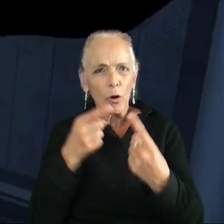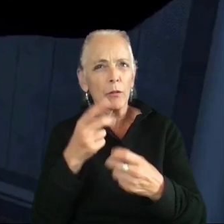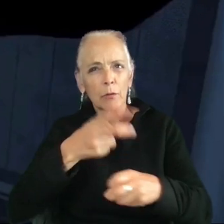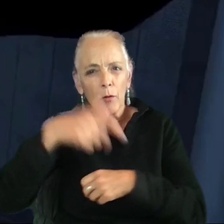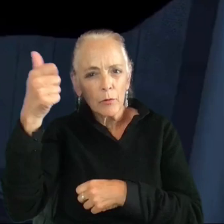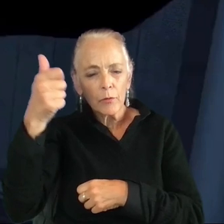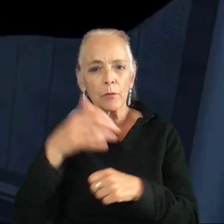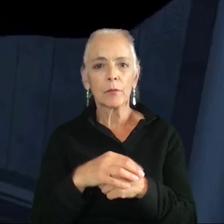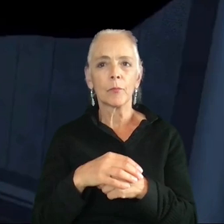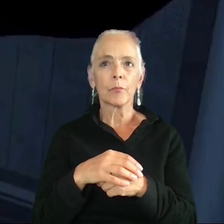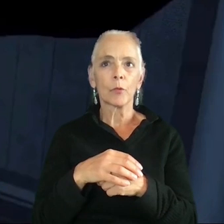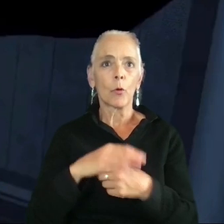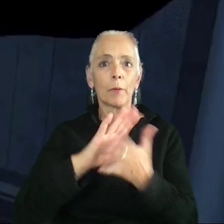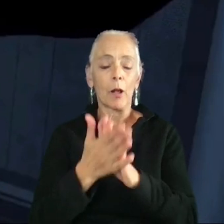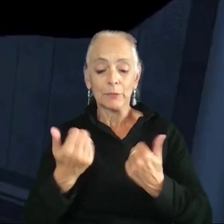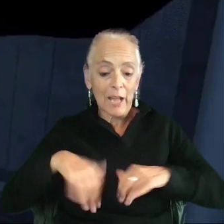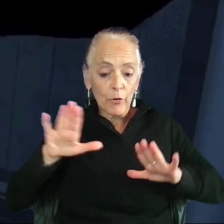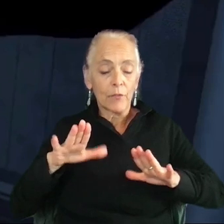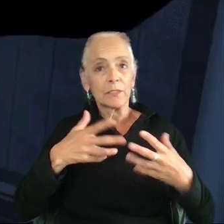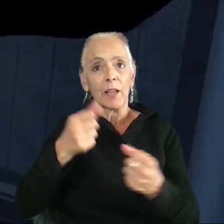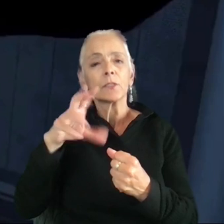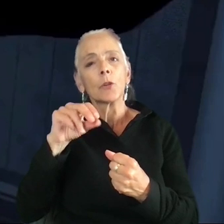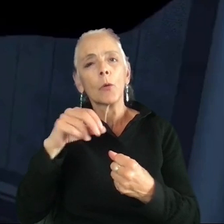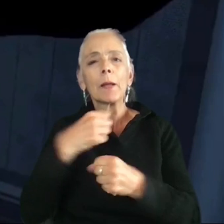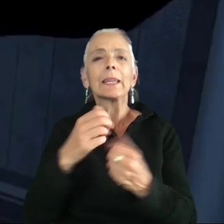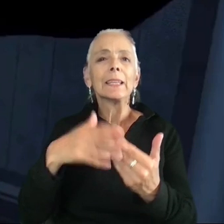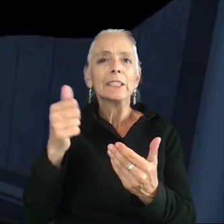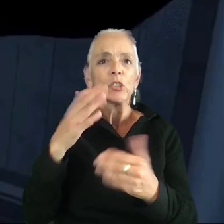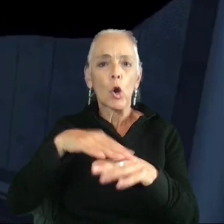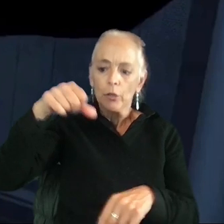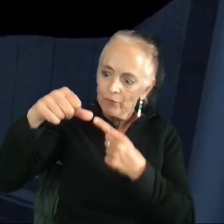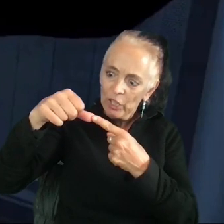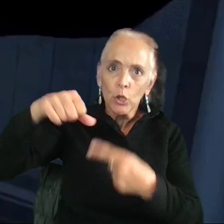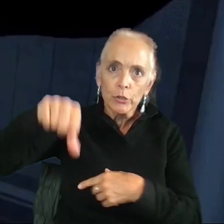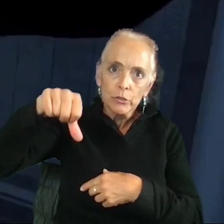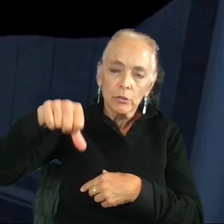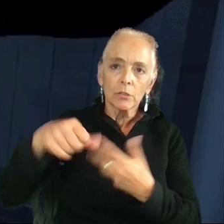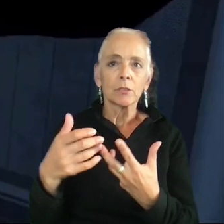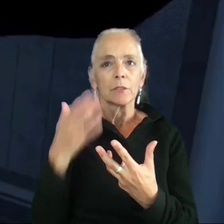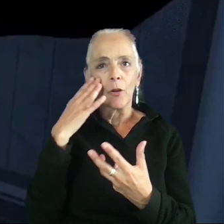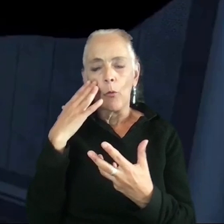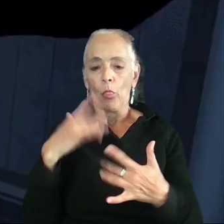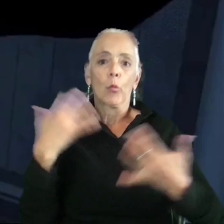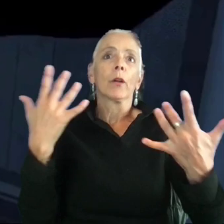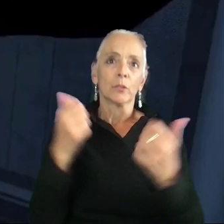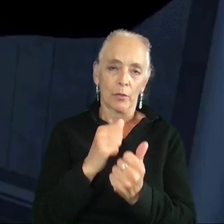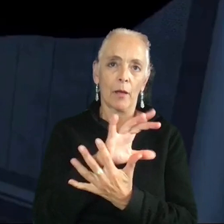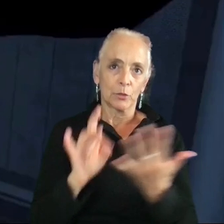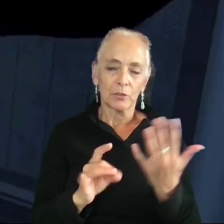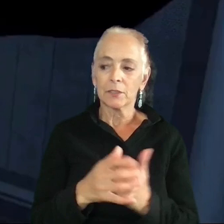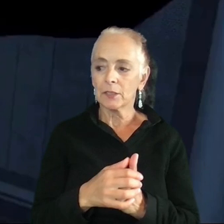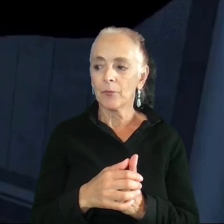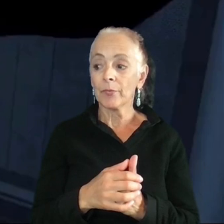you get sacrificed faster, it's just to make it easier on your fingers. And players were thrilled by the options. And though this game